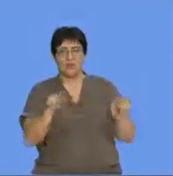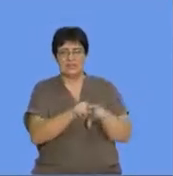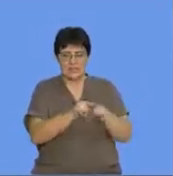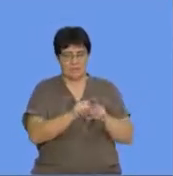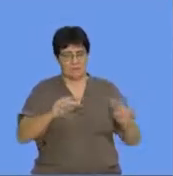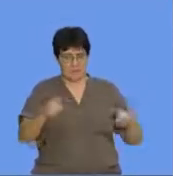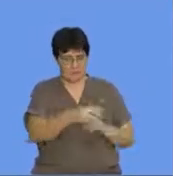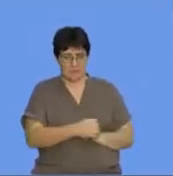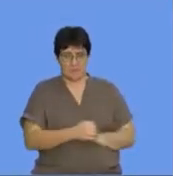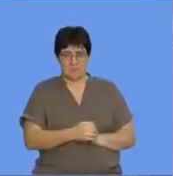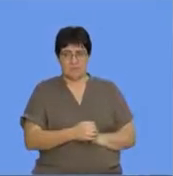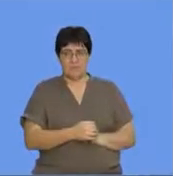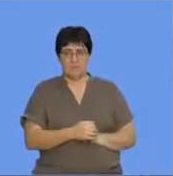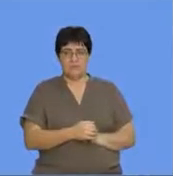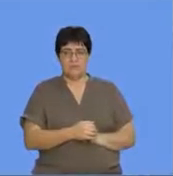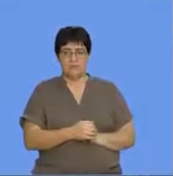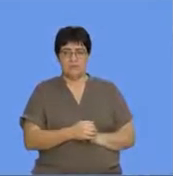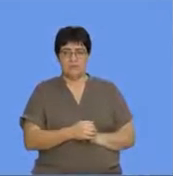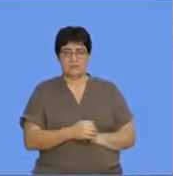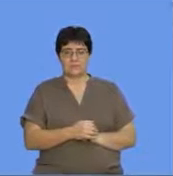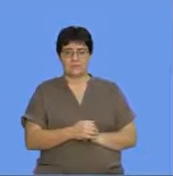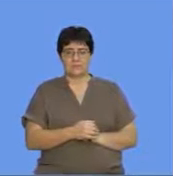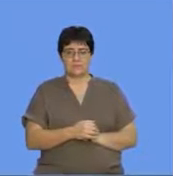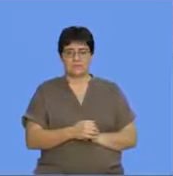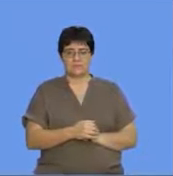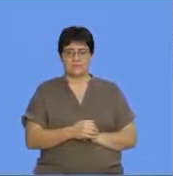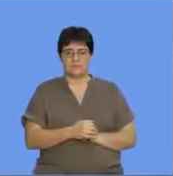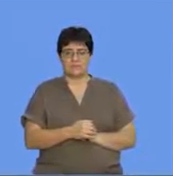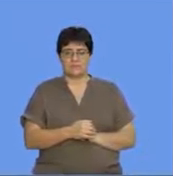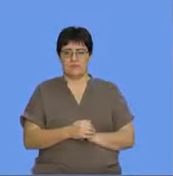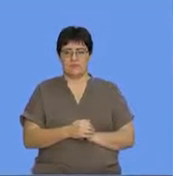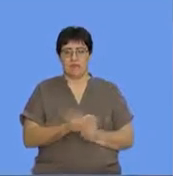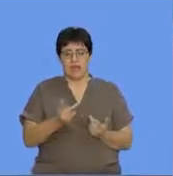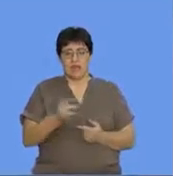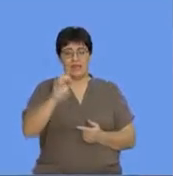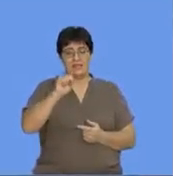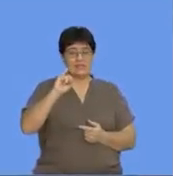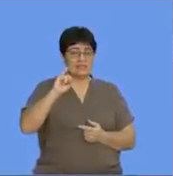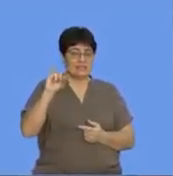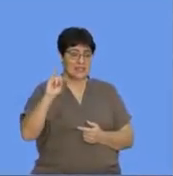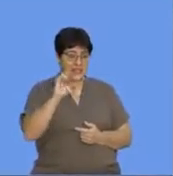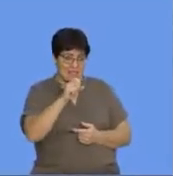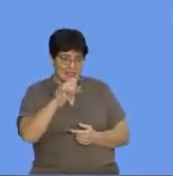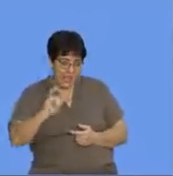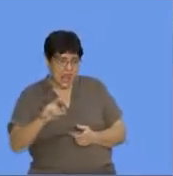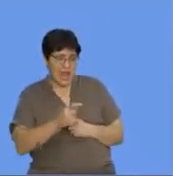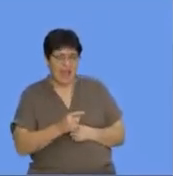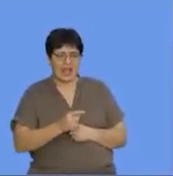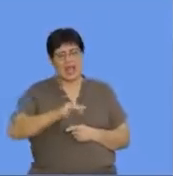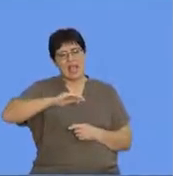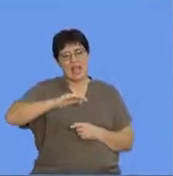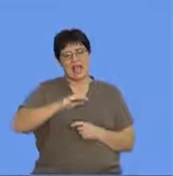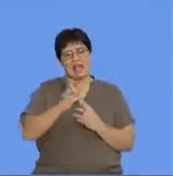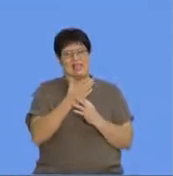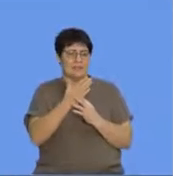And then moving forward. Okay. Silicon is a semi-metal. Okay. So in other words, in terms of classification, all metals